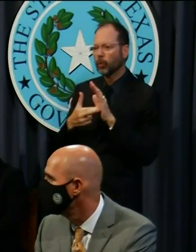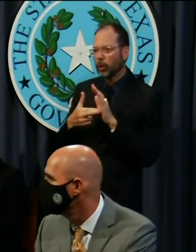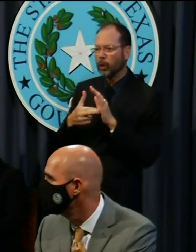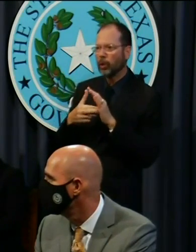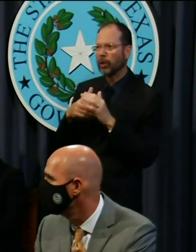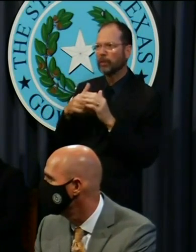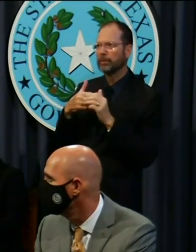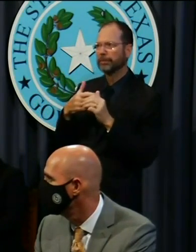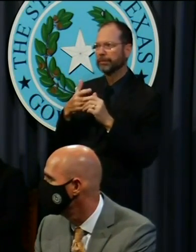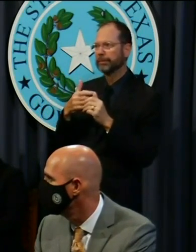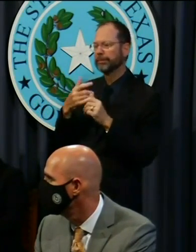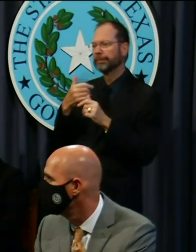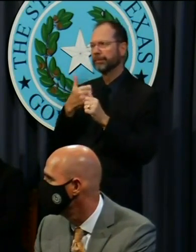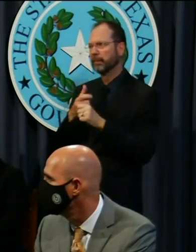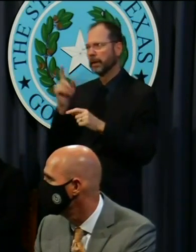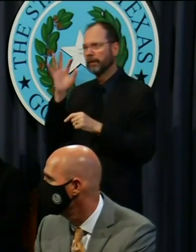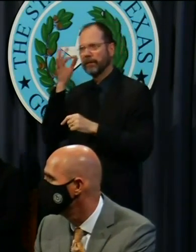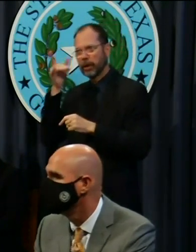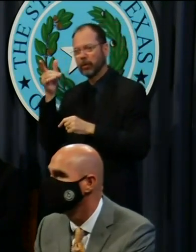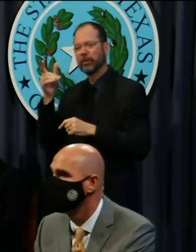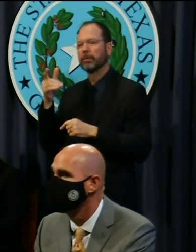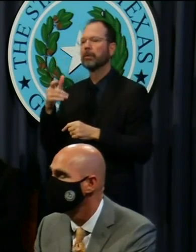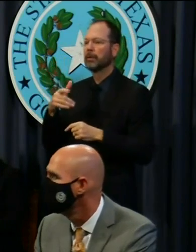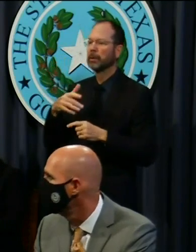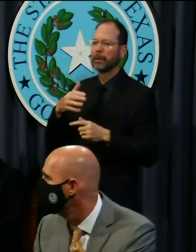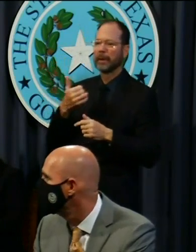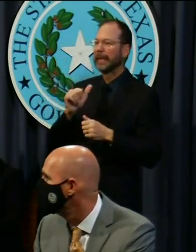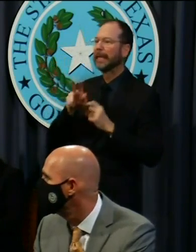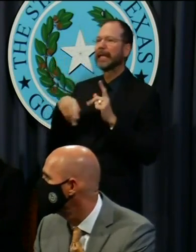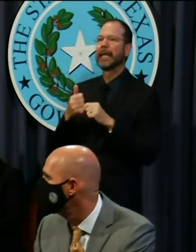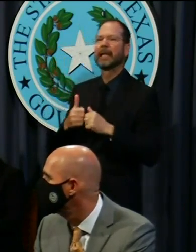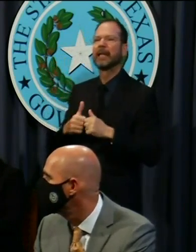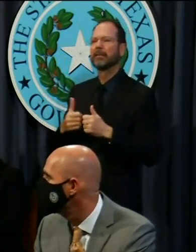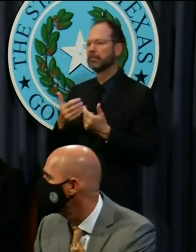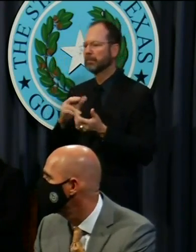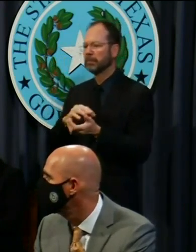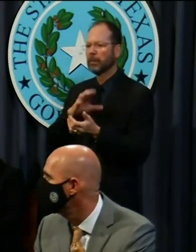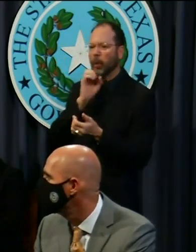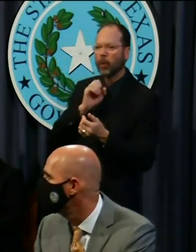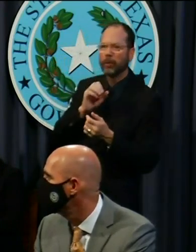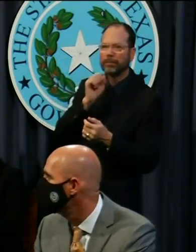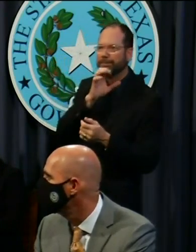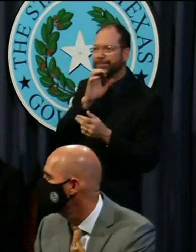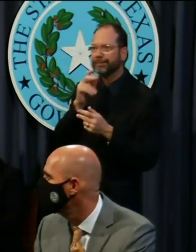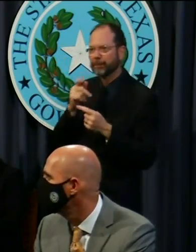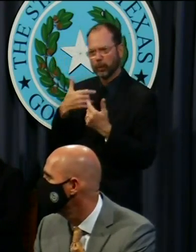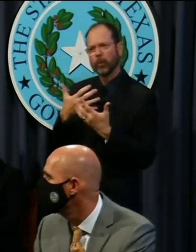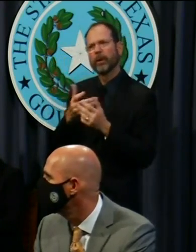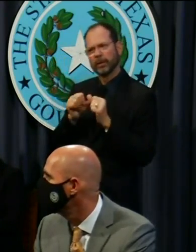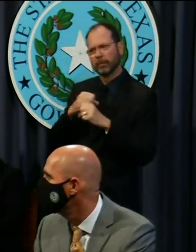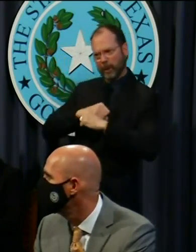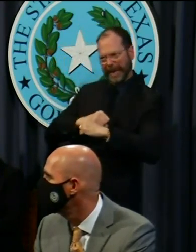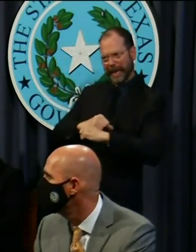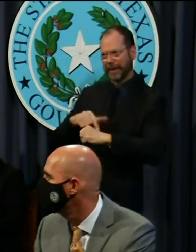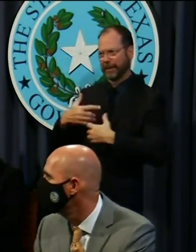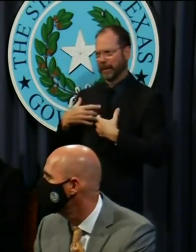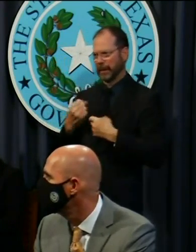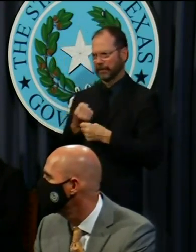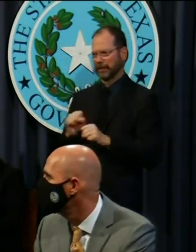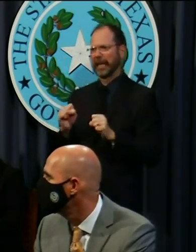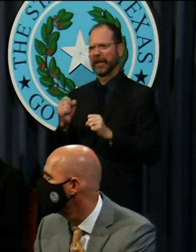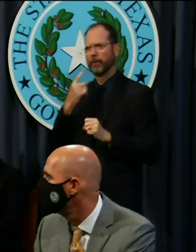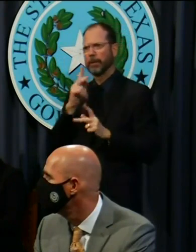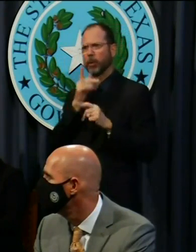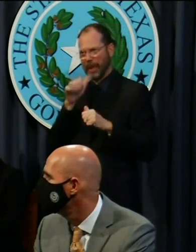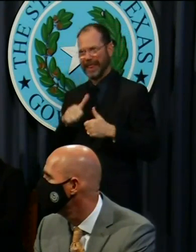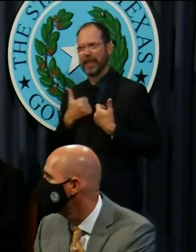the federal protocols for the other type of living facilities because we do want to continue to safeguard the health and safety of